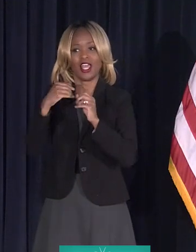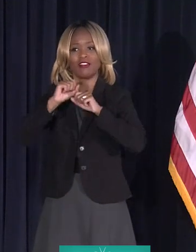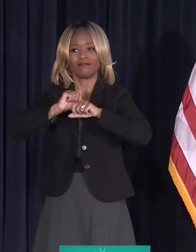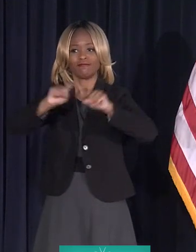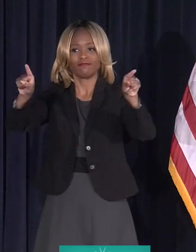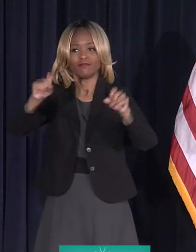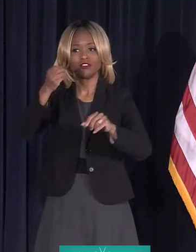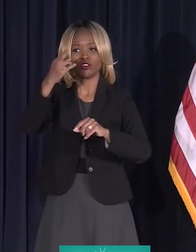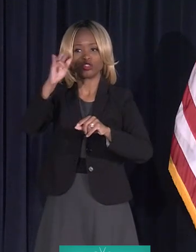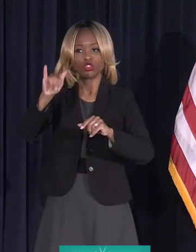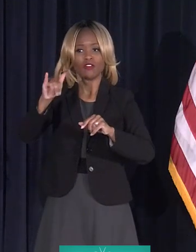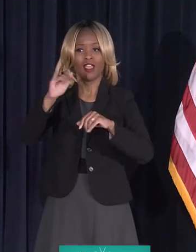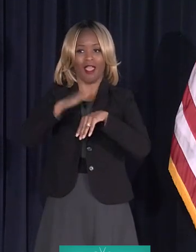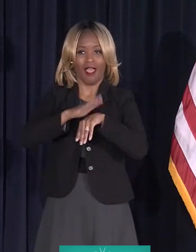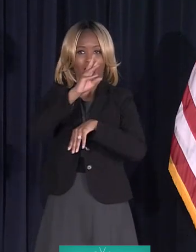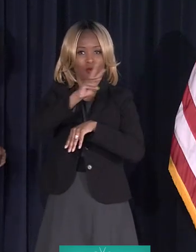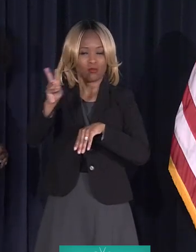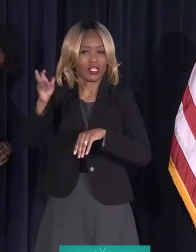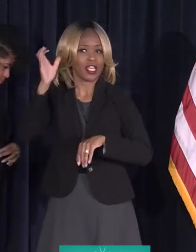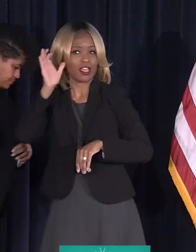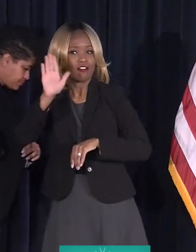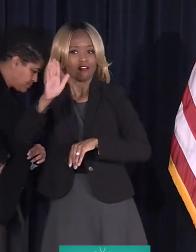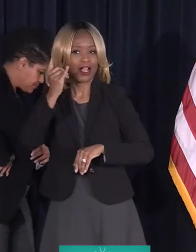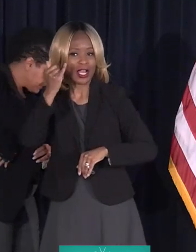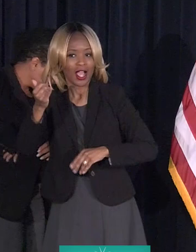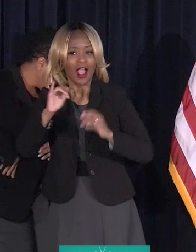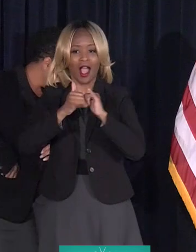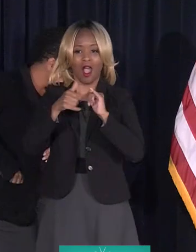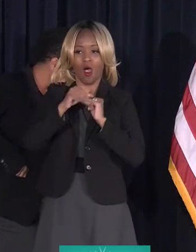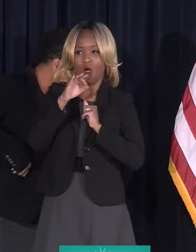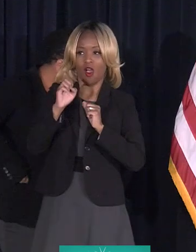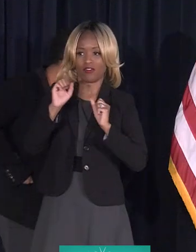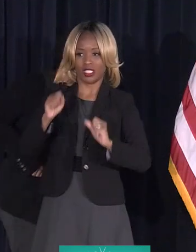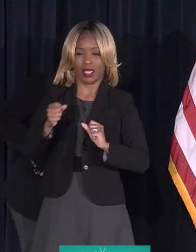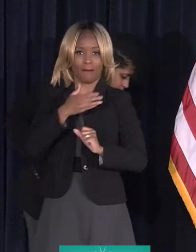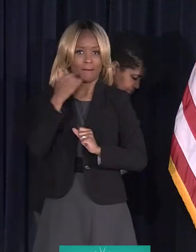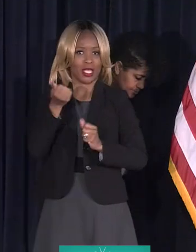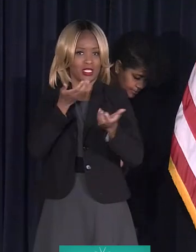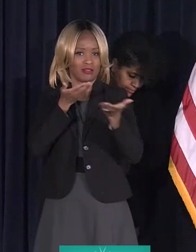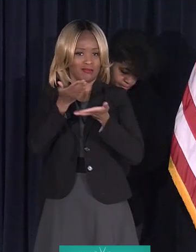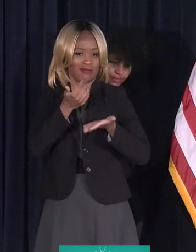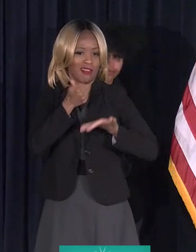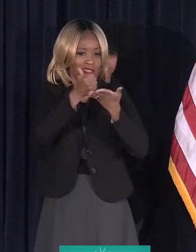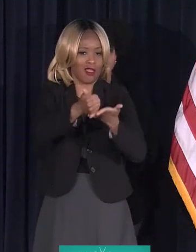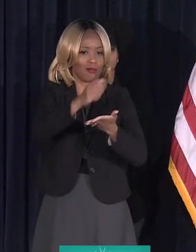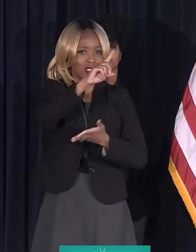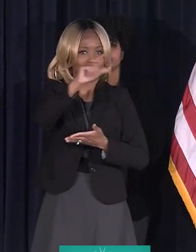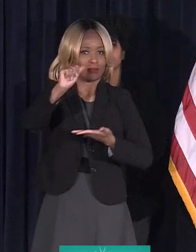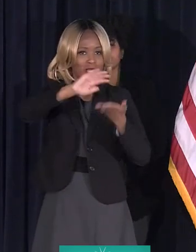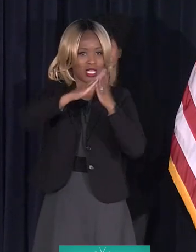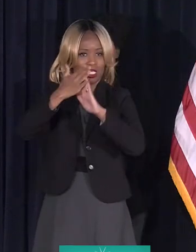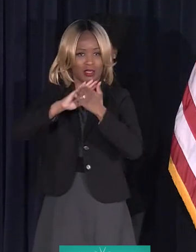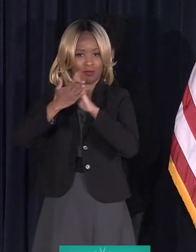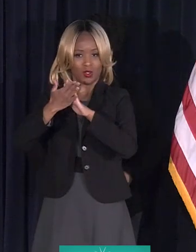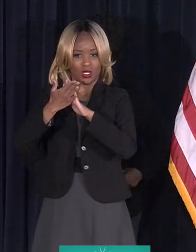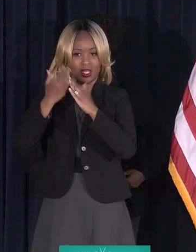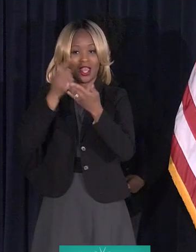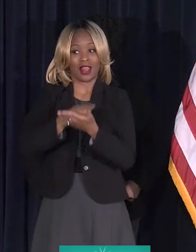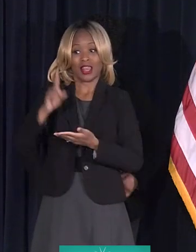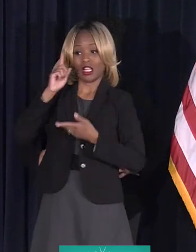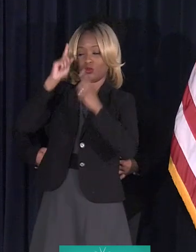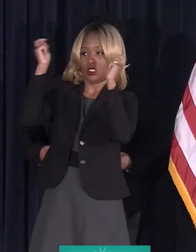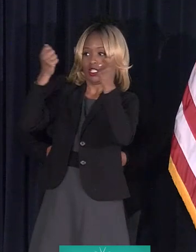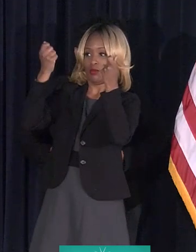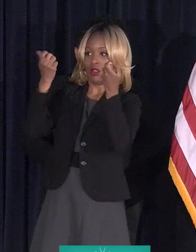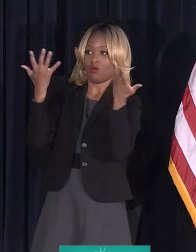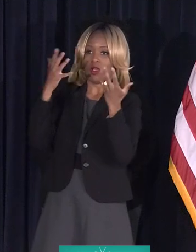on our website to hear about ideas and ways that this office can best serve the disability community. Last week, we celebrated the